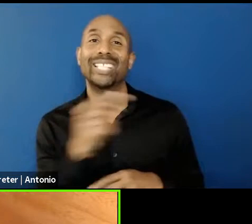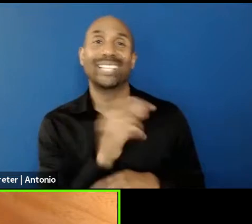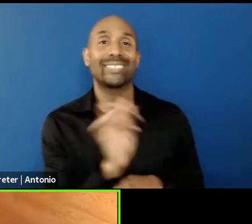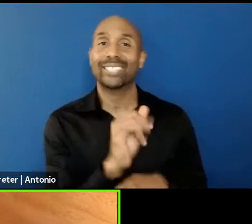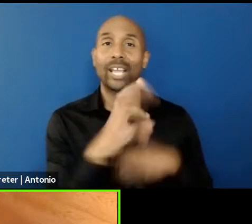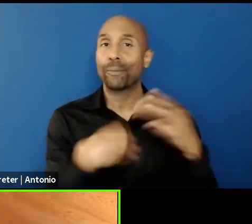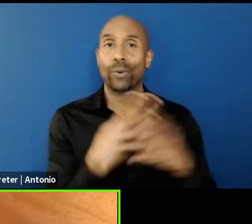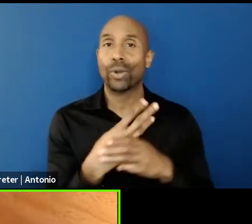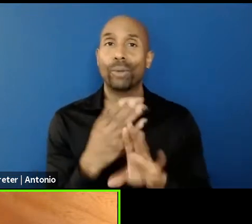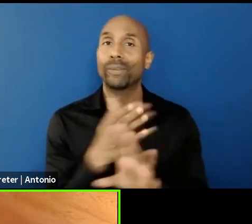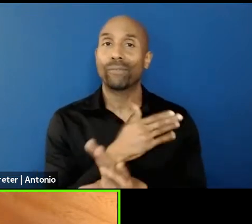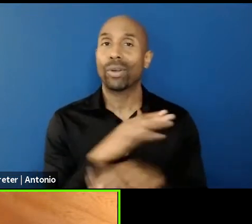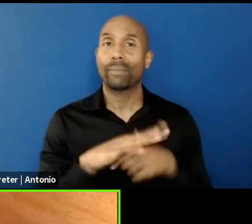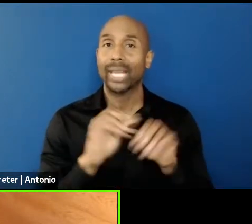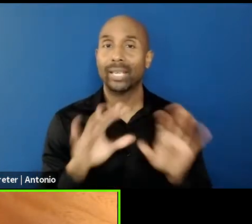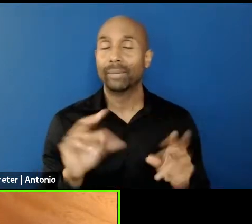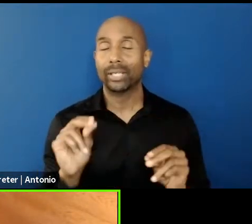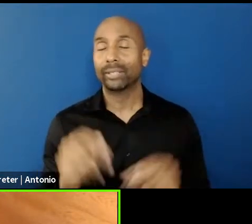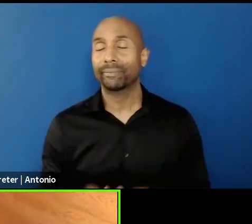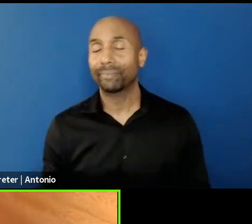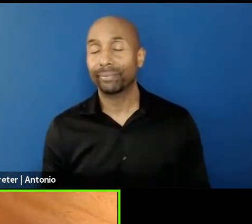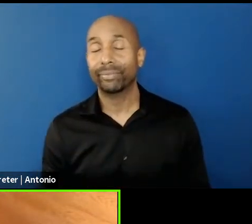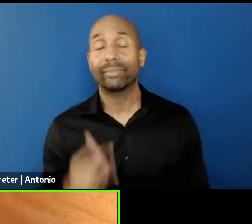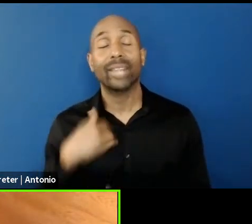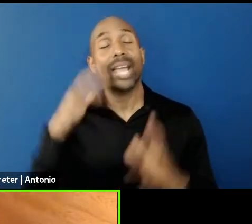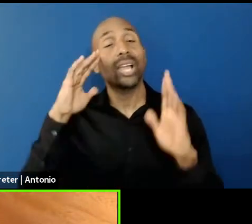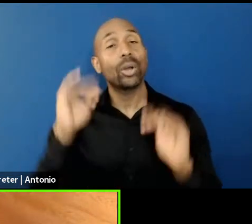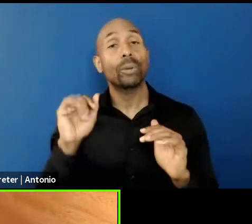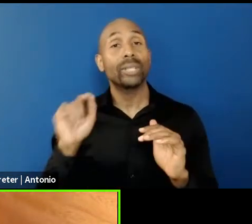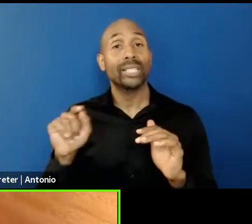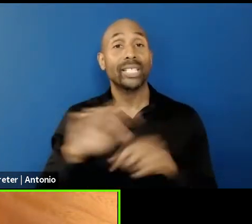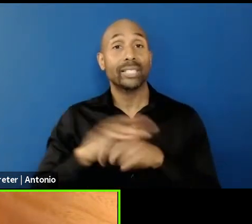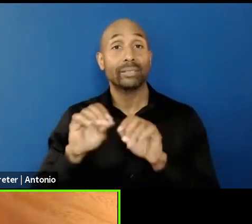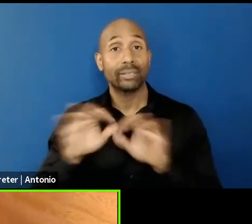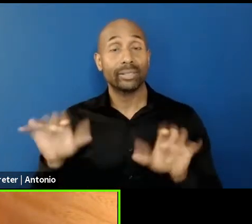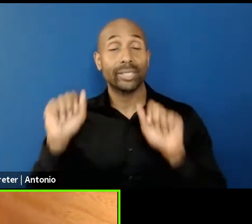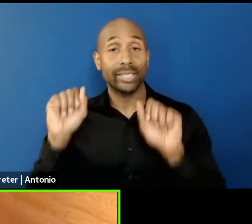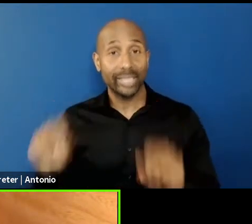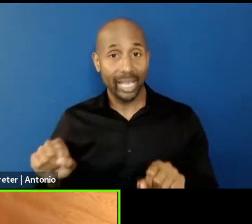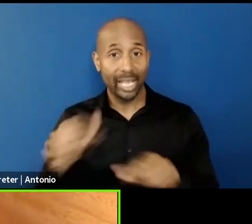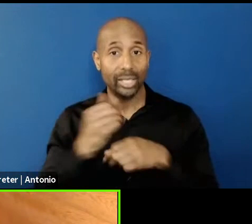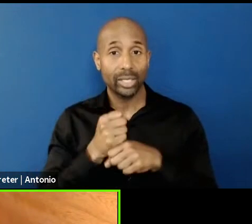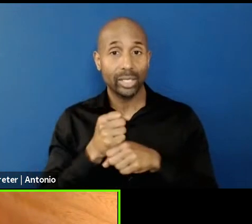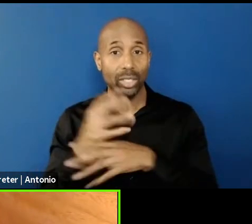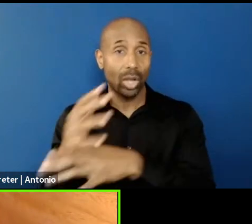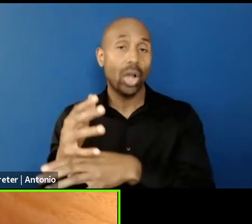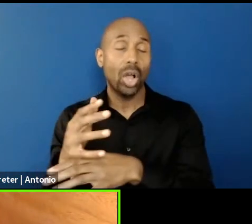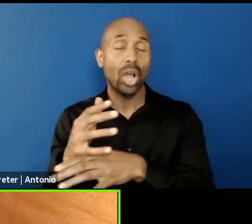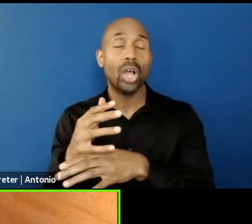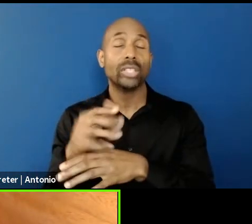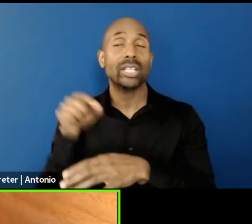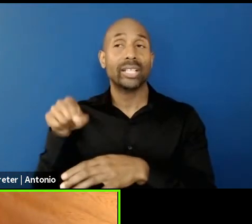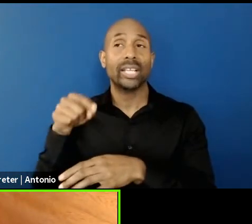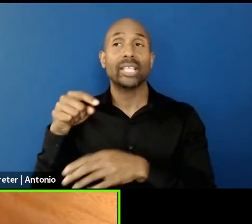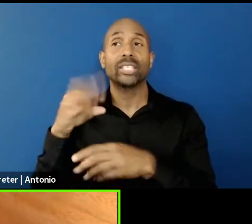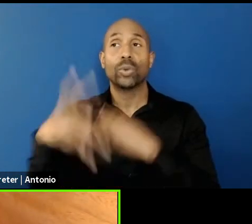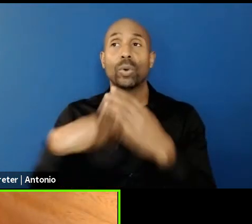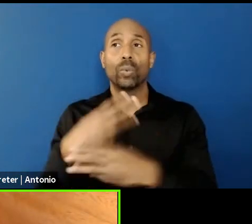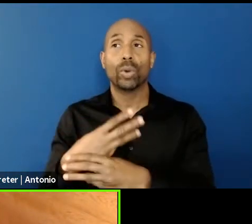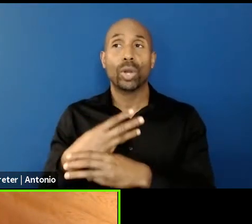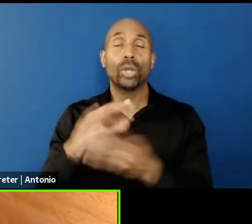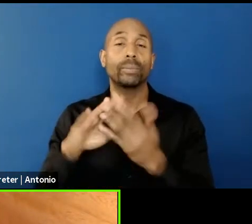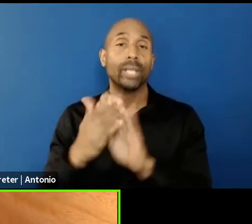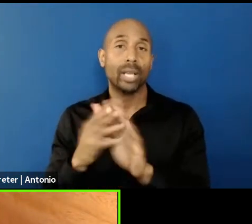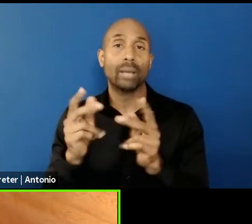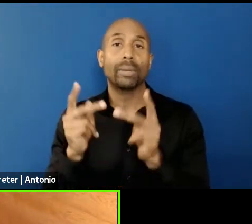hope that this pandemic can create this place into a